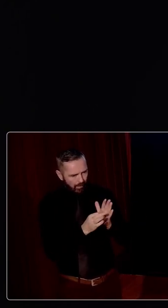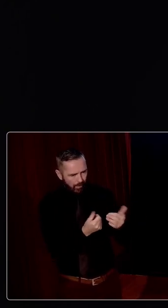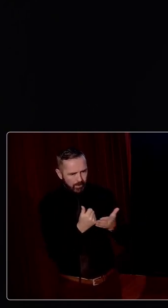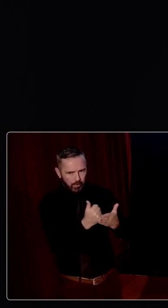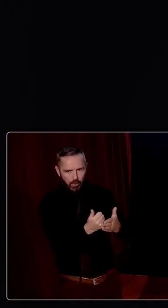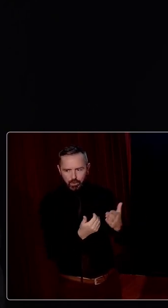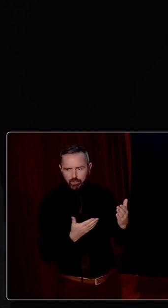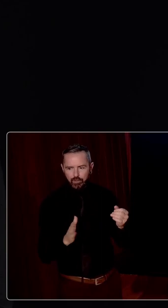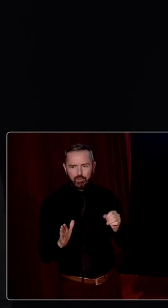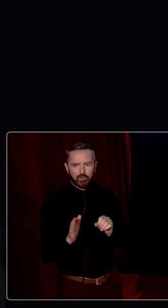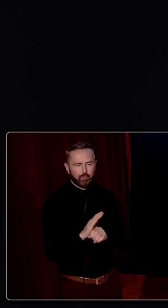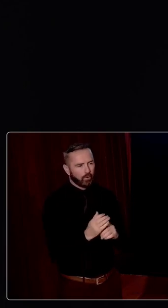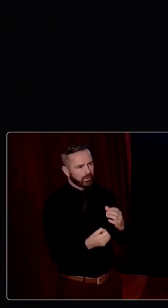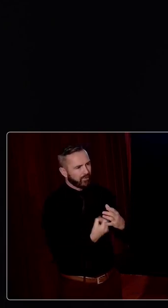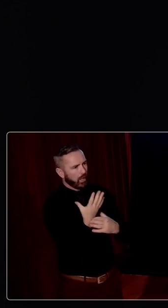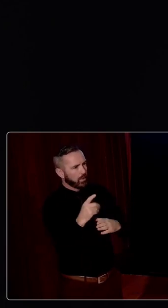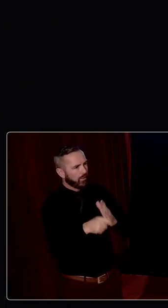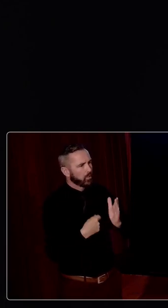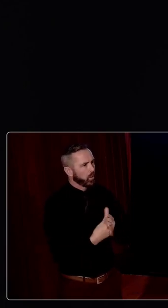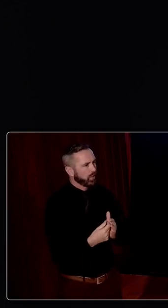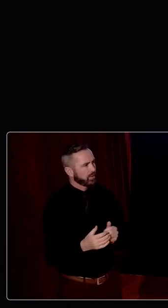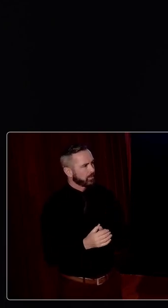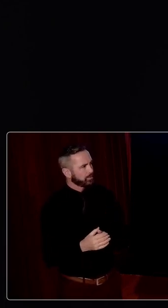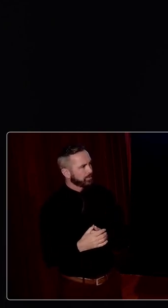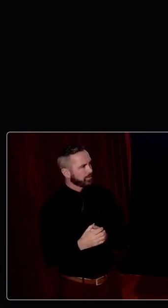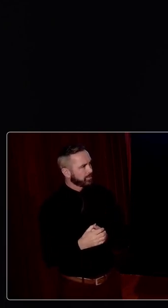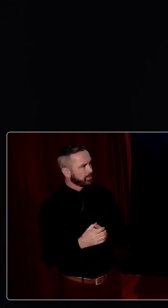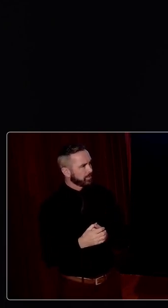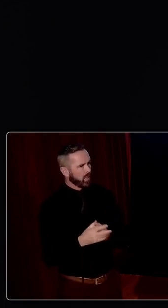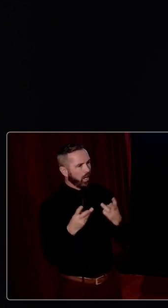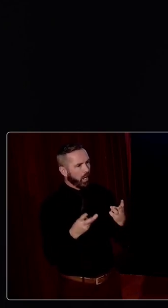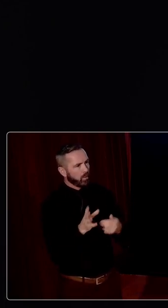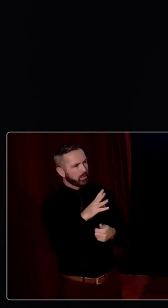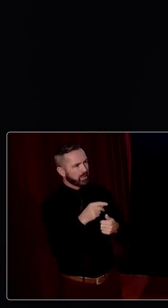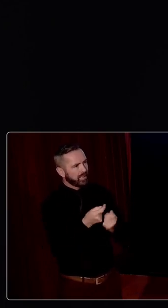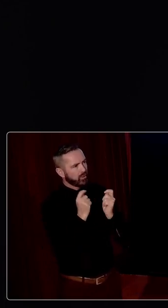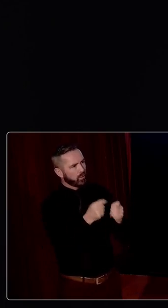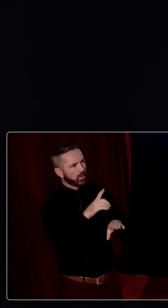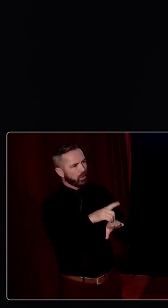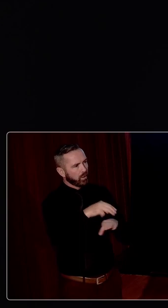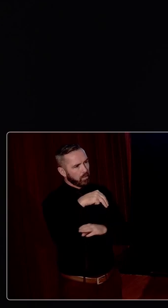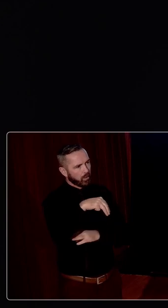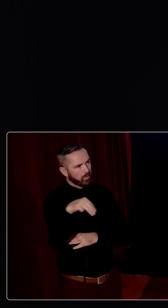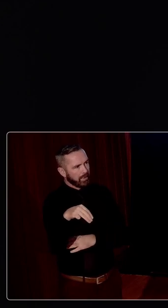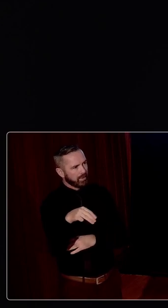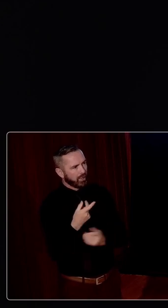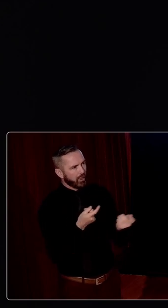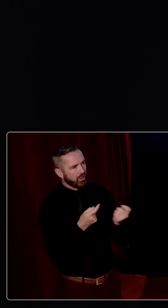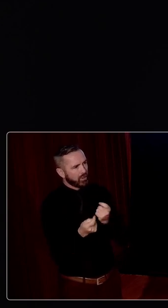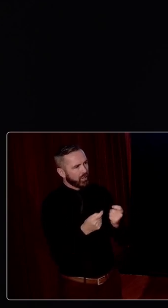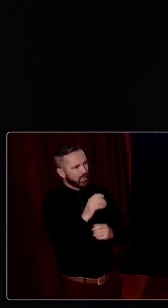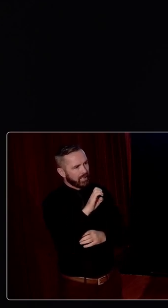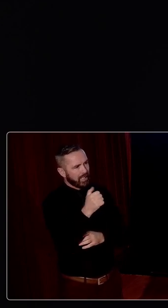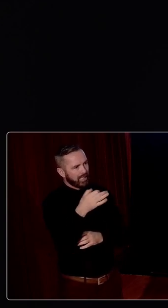and support throughout the realisation of this project. I want to pay particular tribute to Dr Maurice Manning. As Chair of the Expert